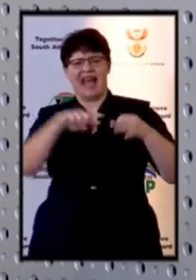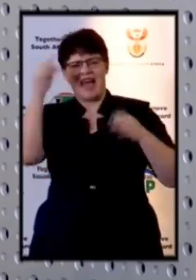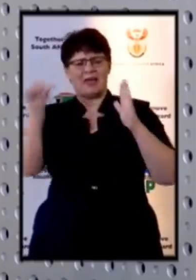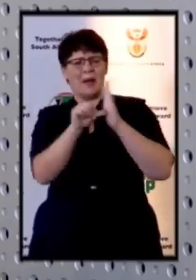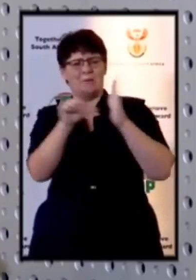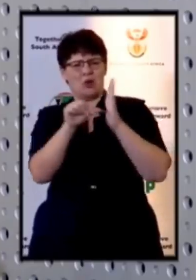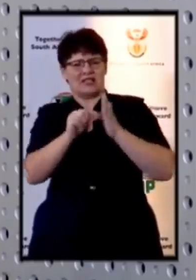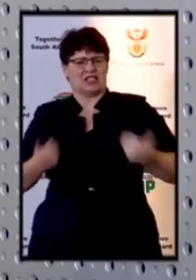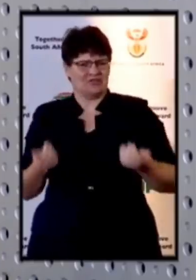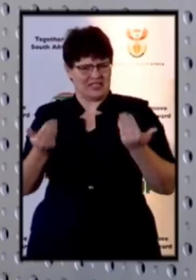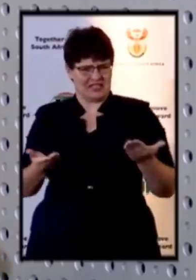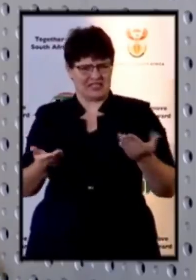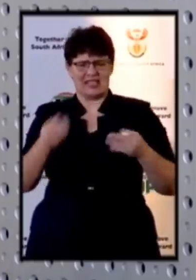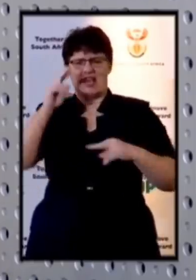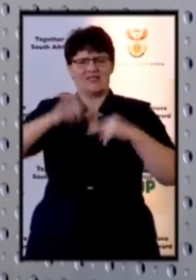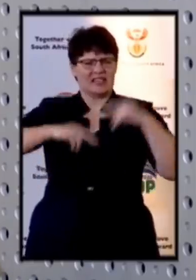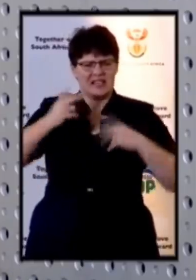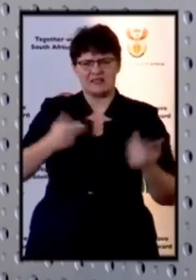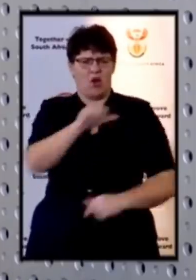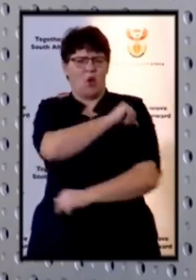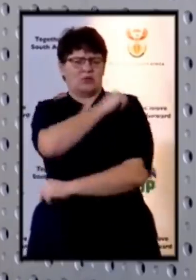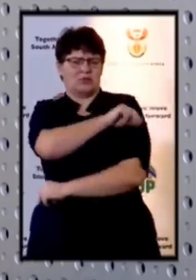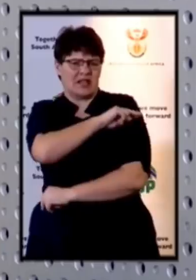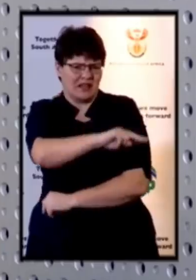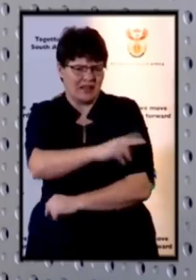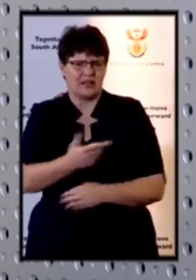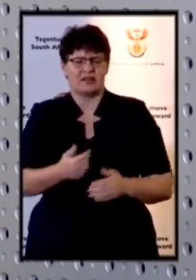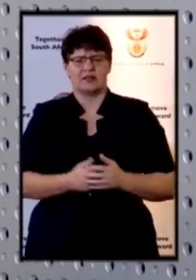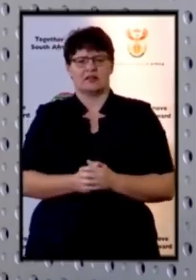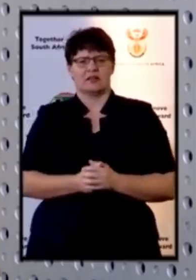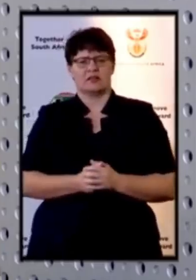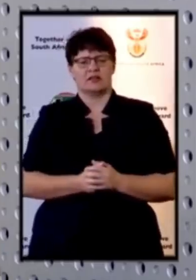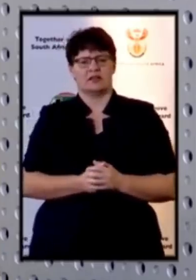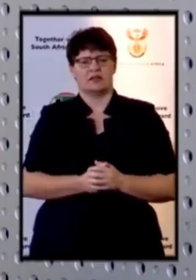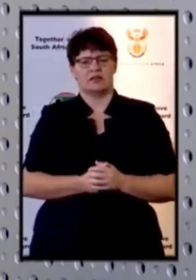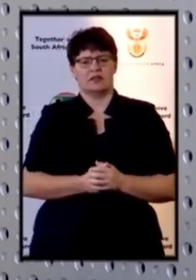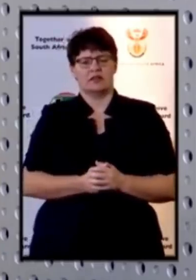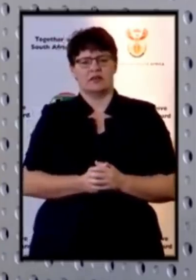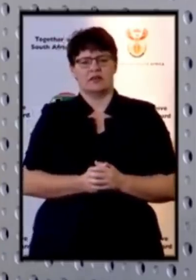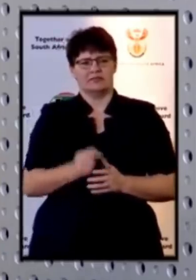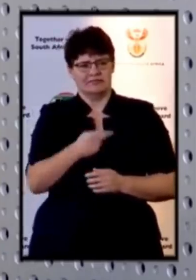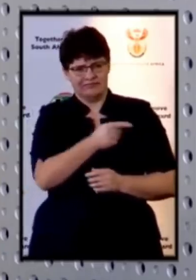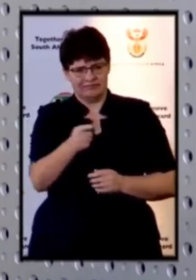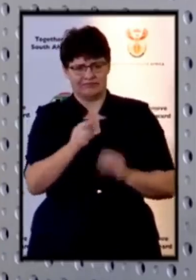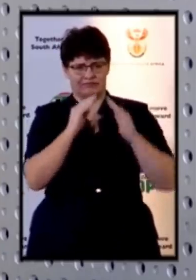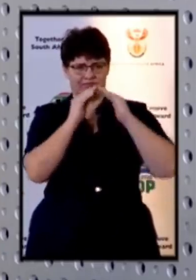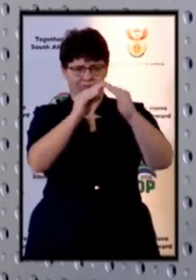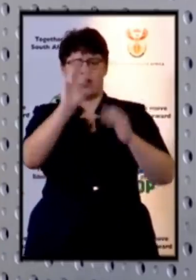services and facilities hospitals and so on so those warehouses